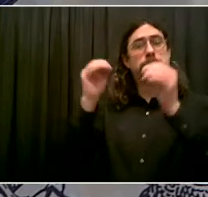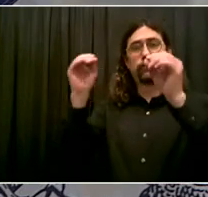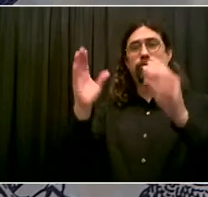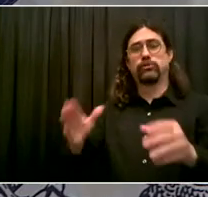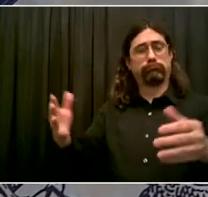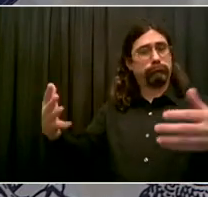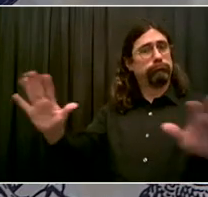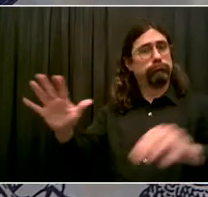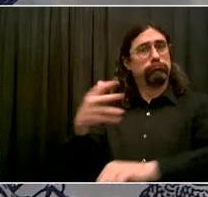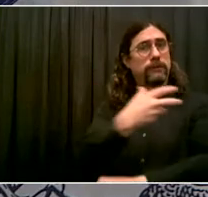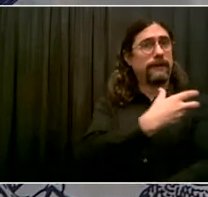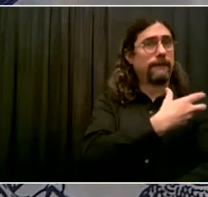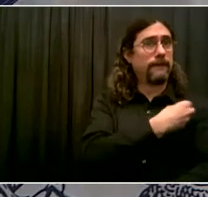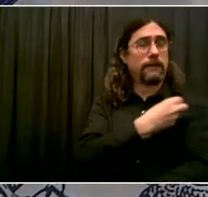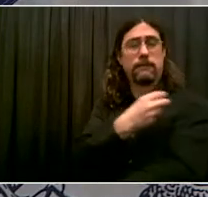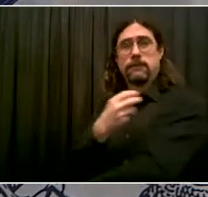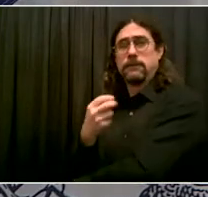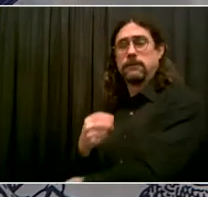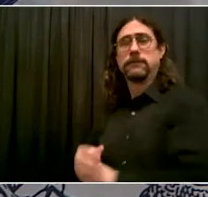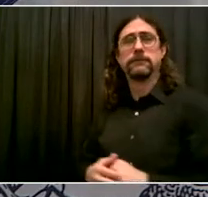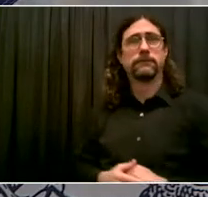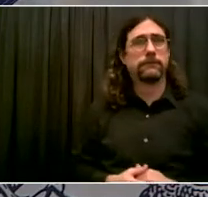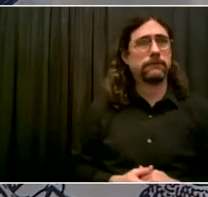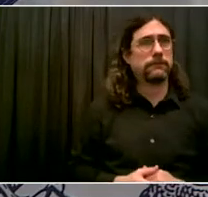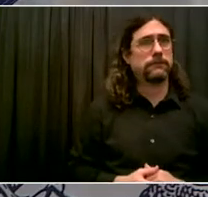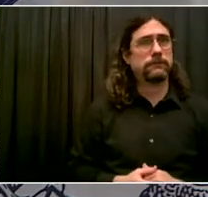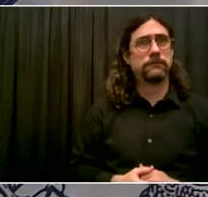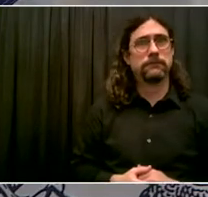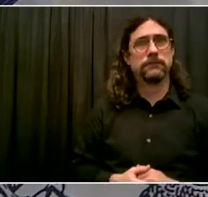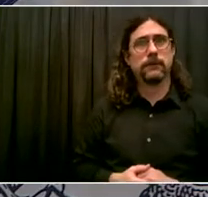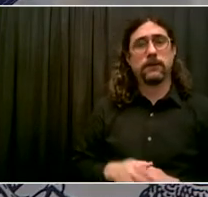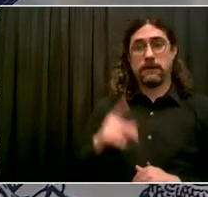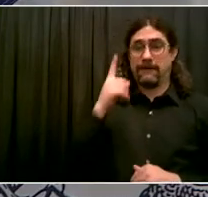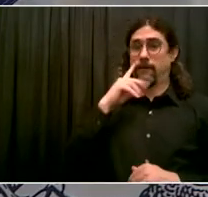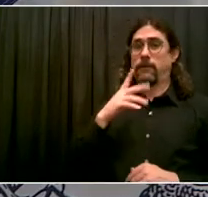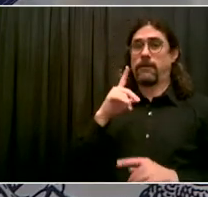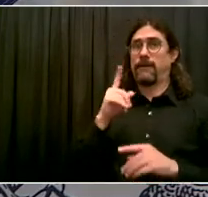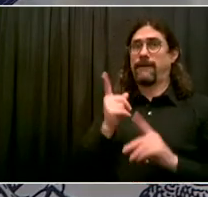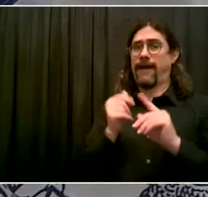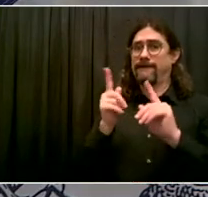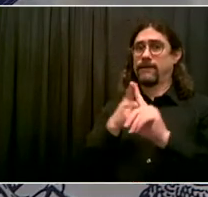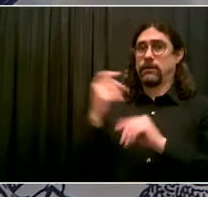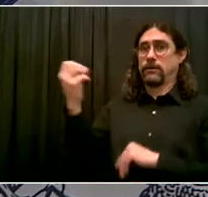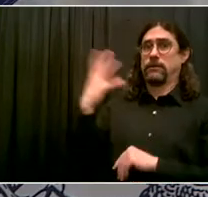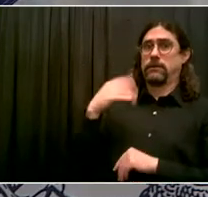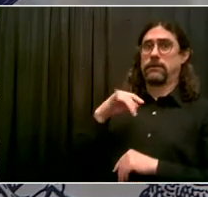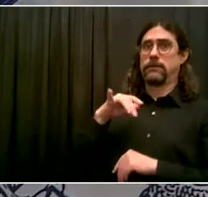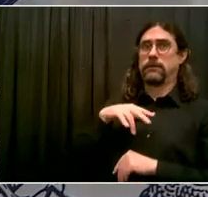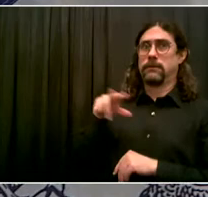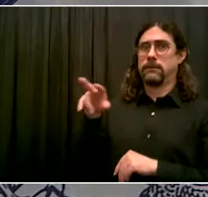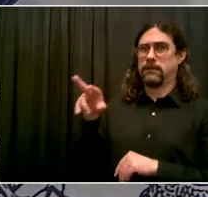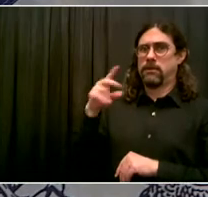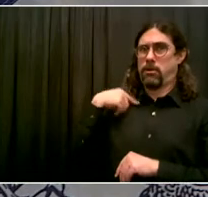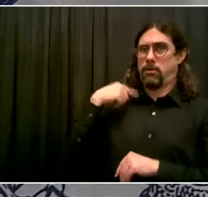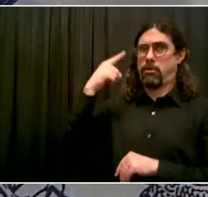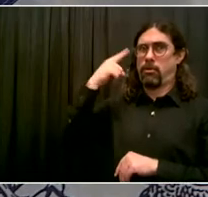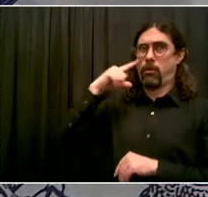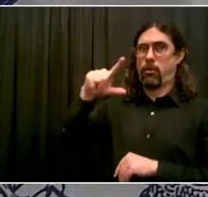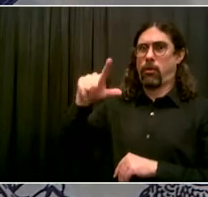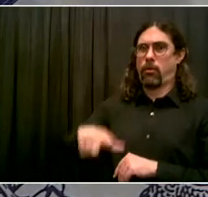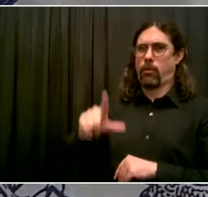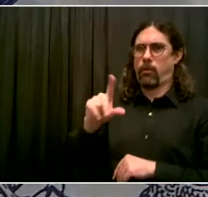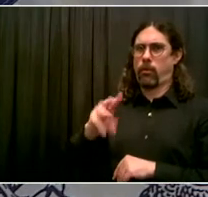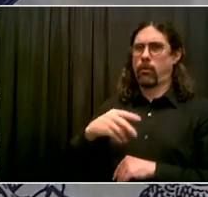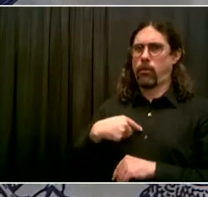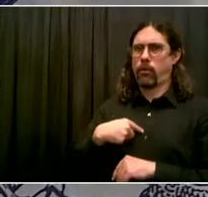including the unions would agree is low because there's a number of educators who have gotten vaccinated on their own, but not necessarily reported back.